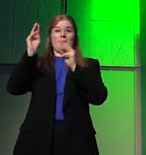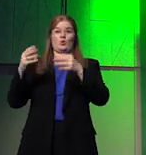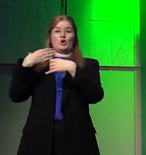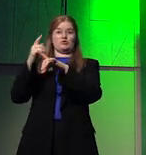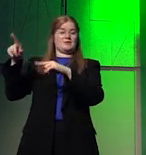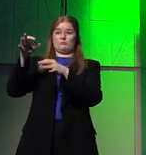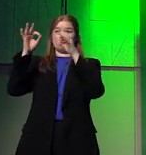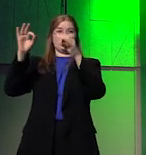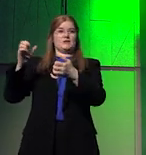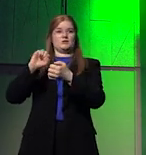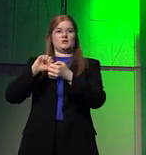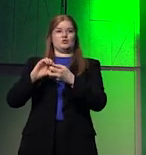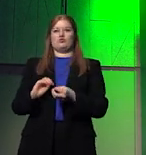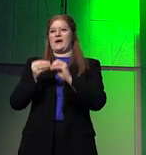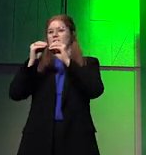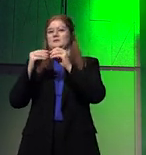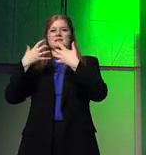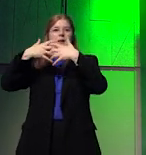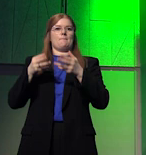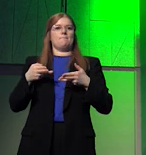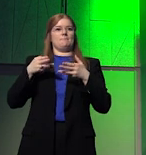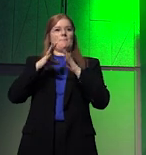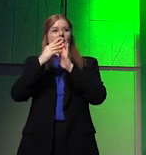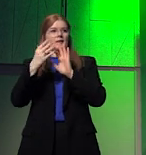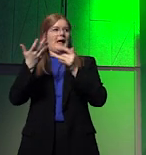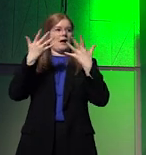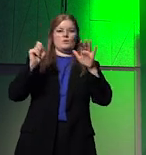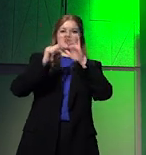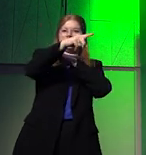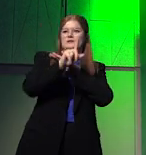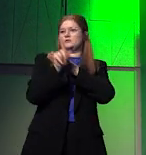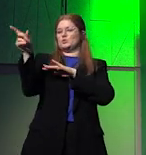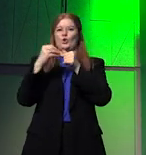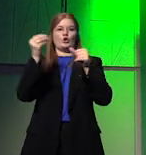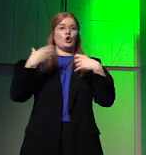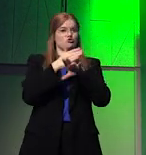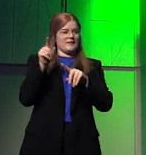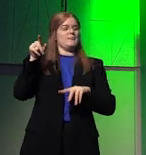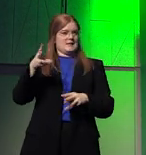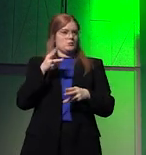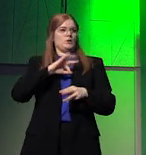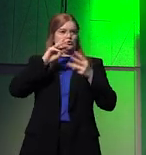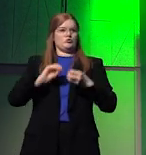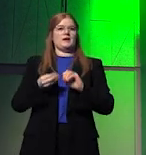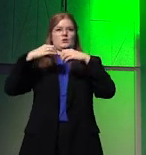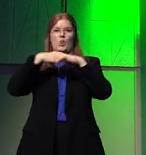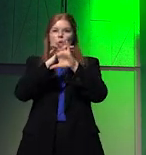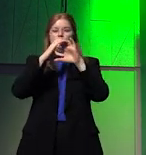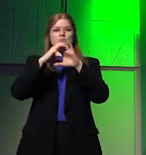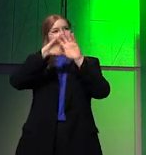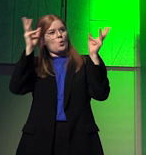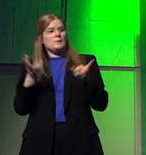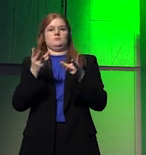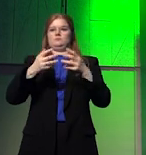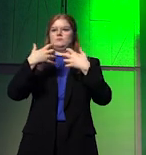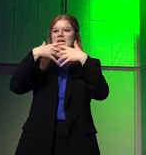shaping their technological model and how they export it to other countries is going to create the global sort of technological